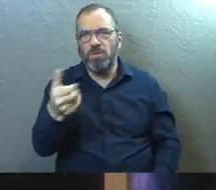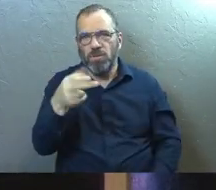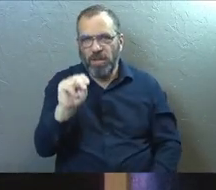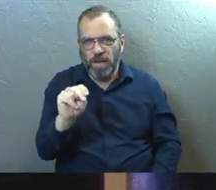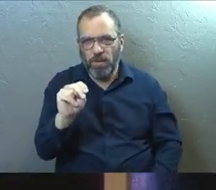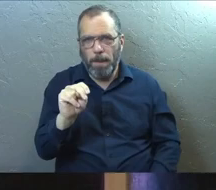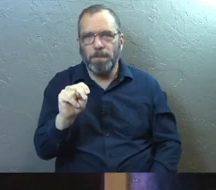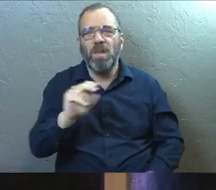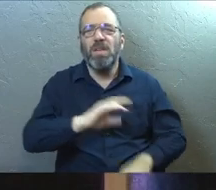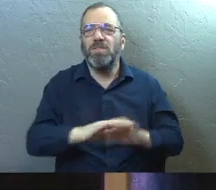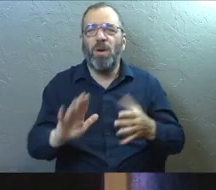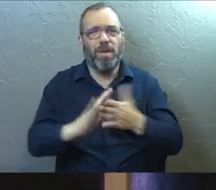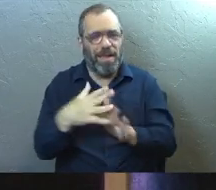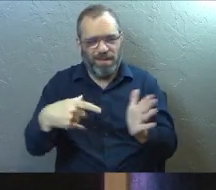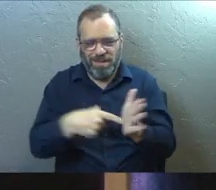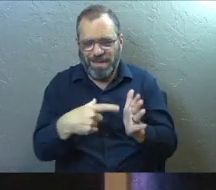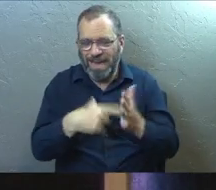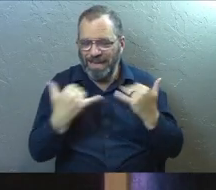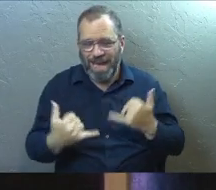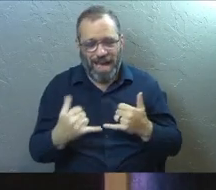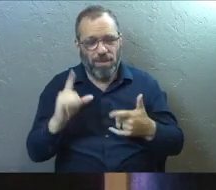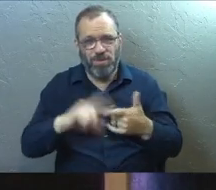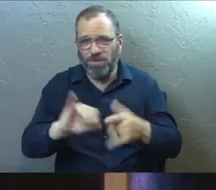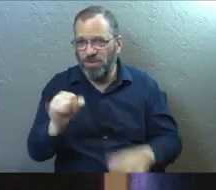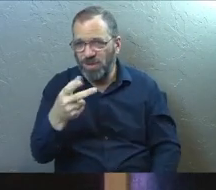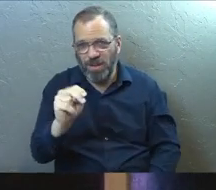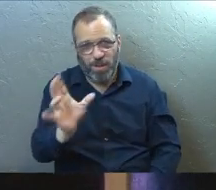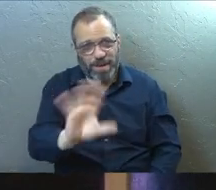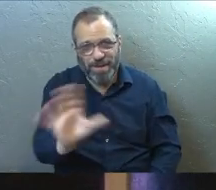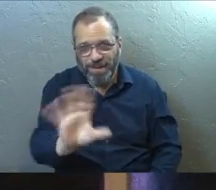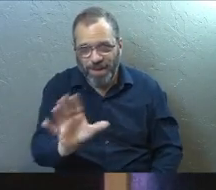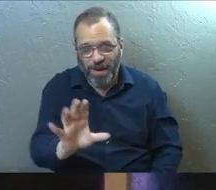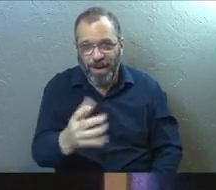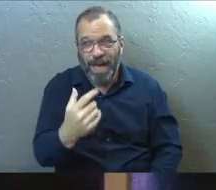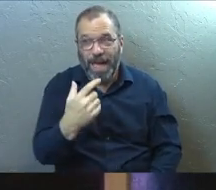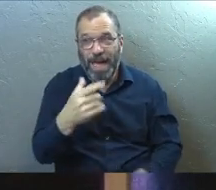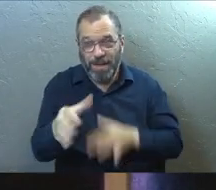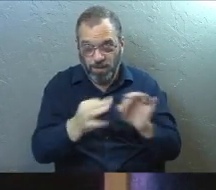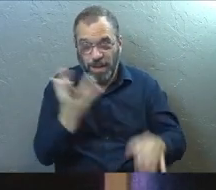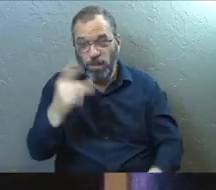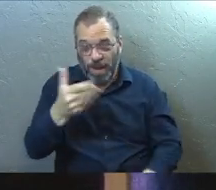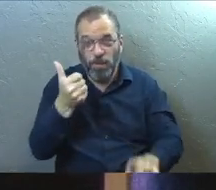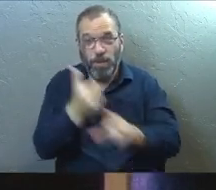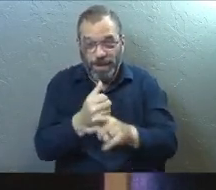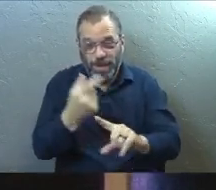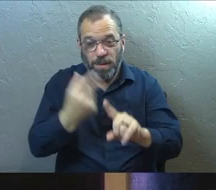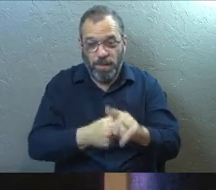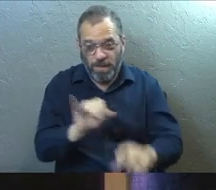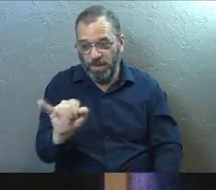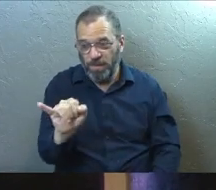So please don't get in debt between now and January. And we'll tell you why when we get there.